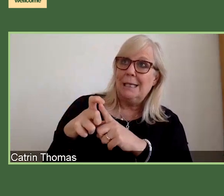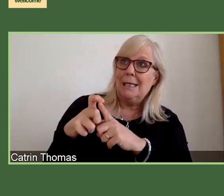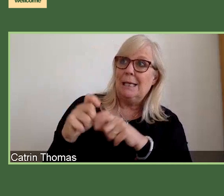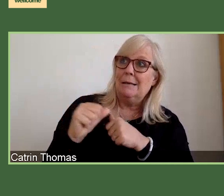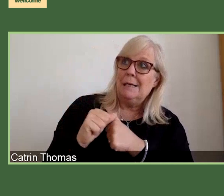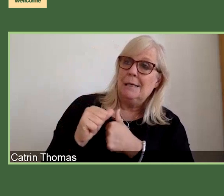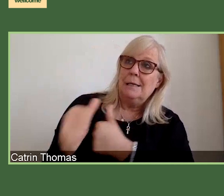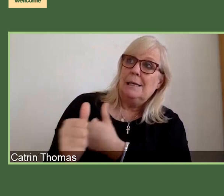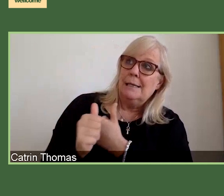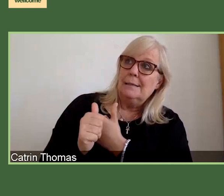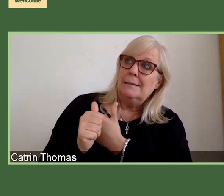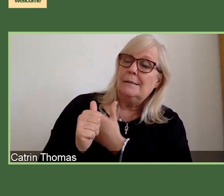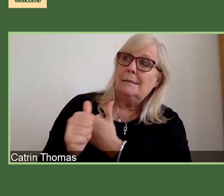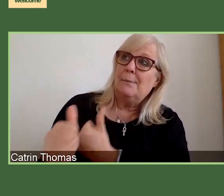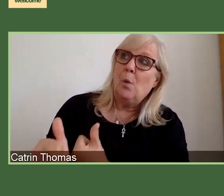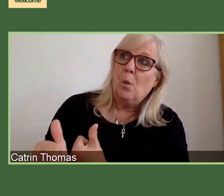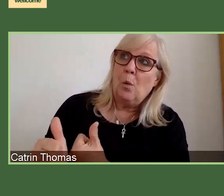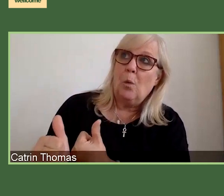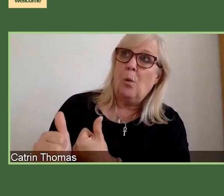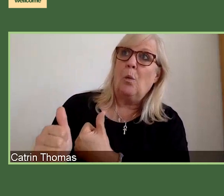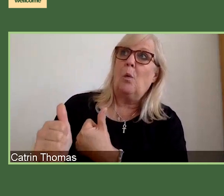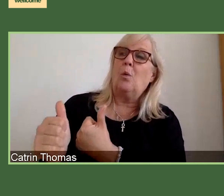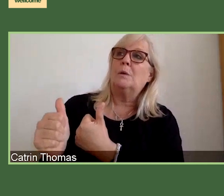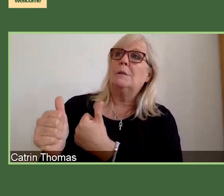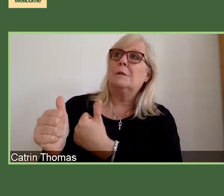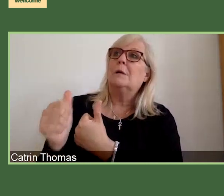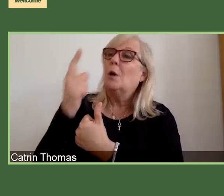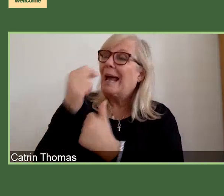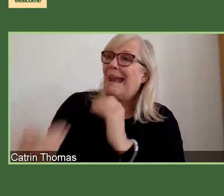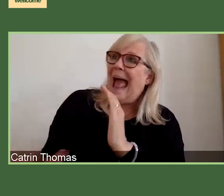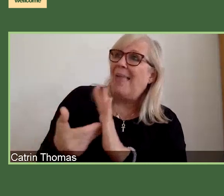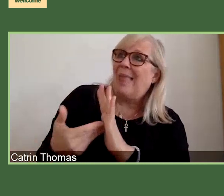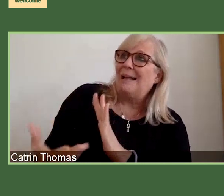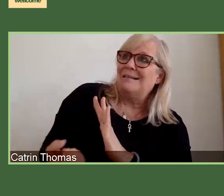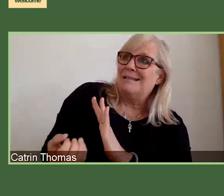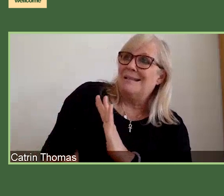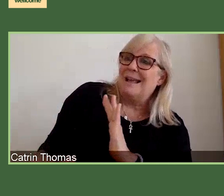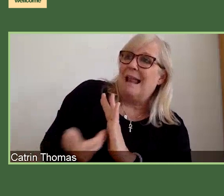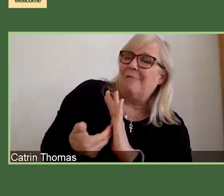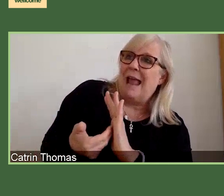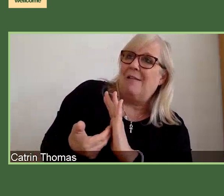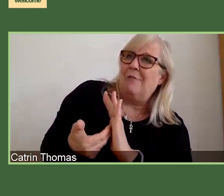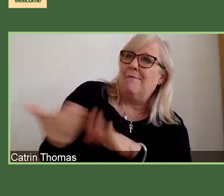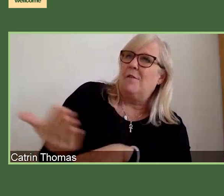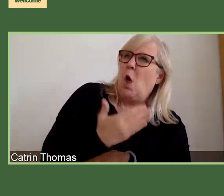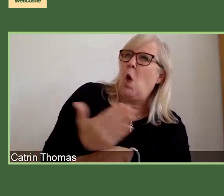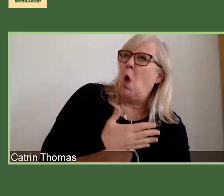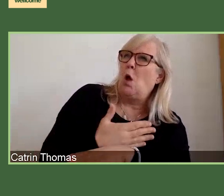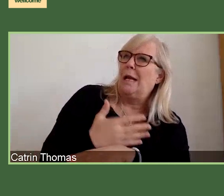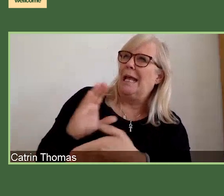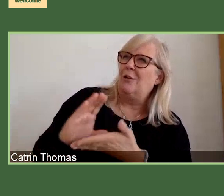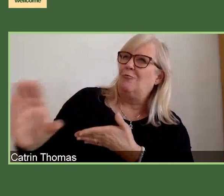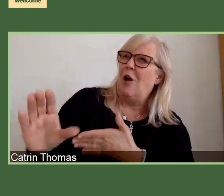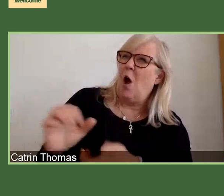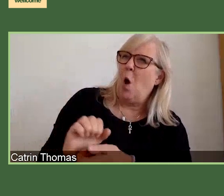for their fees for early career grant holders. But it's not a studentship